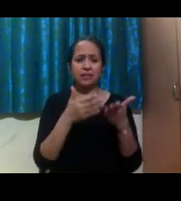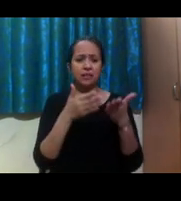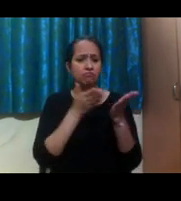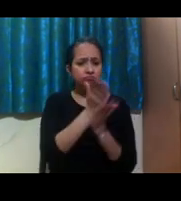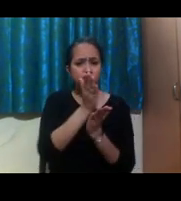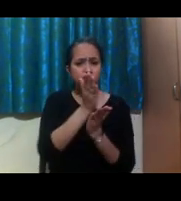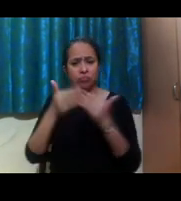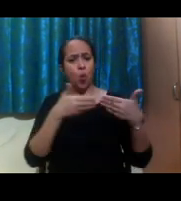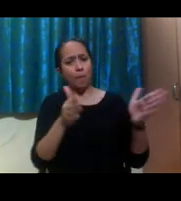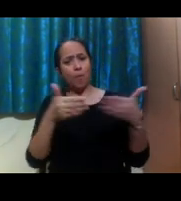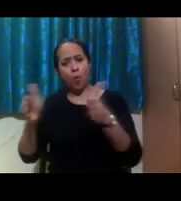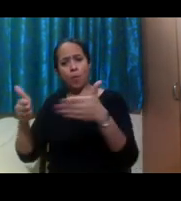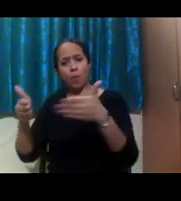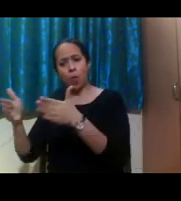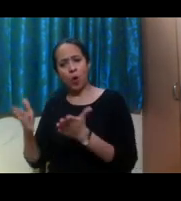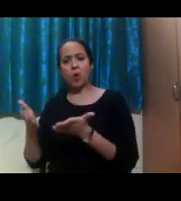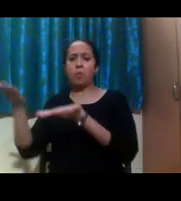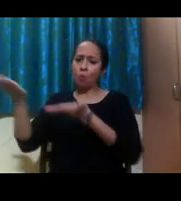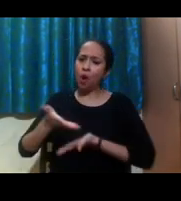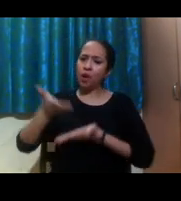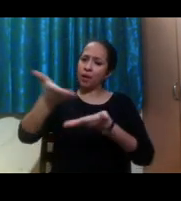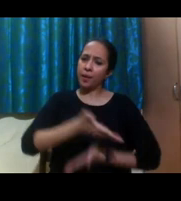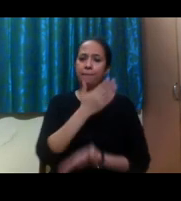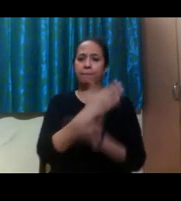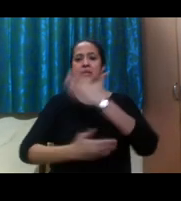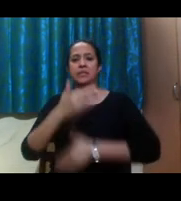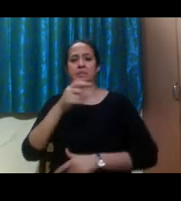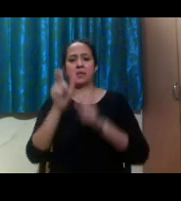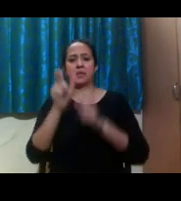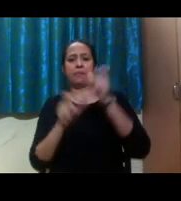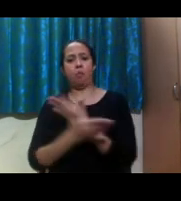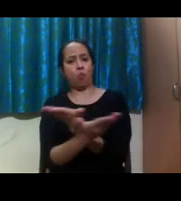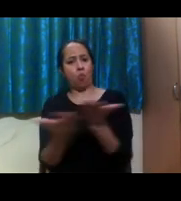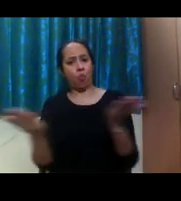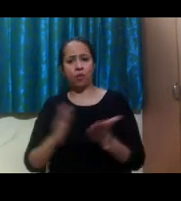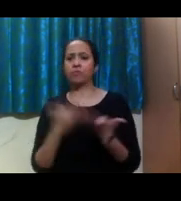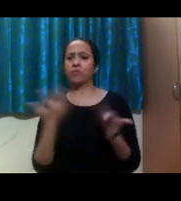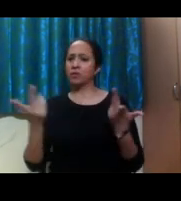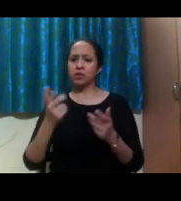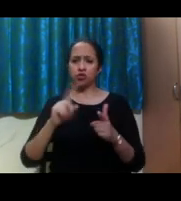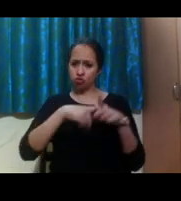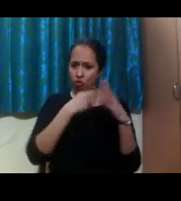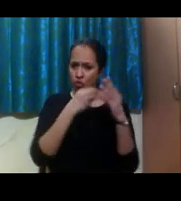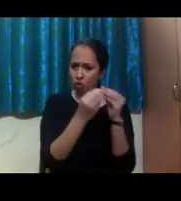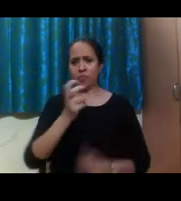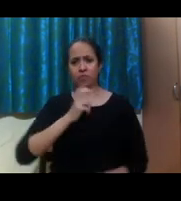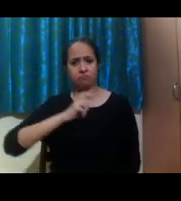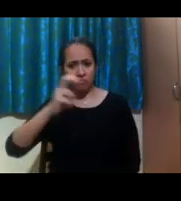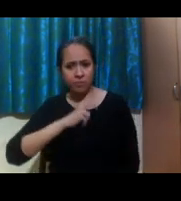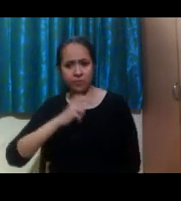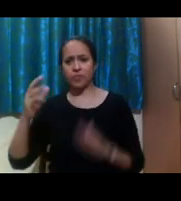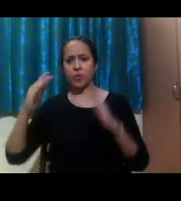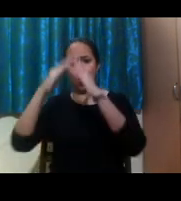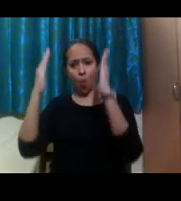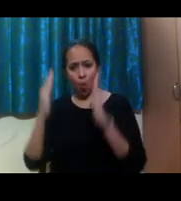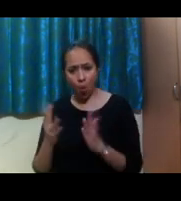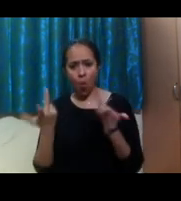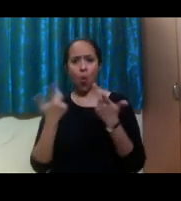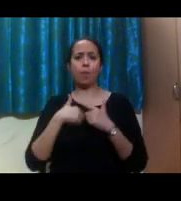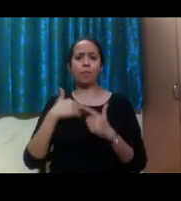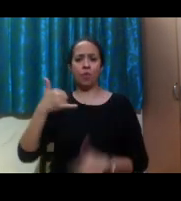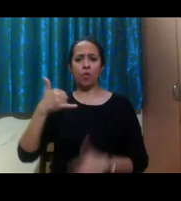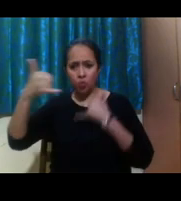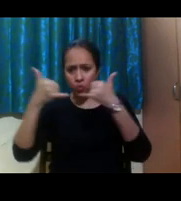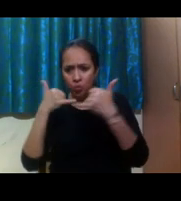people with disabilities, including employment, transportation, public accommodations, telecommunications,